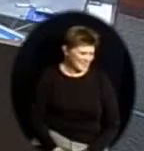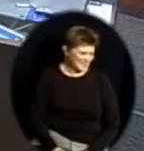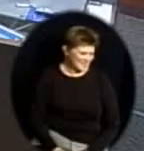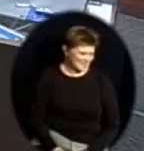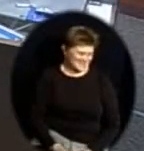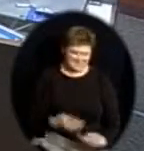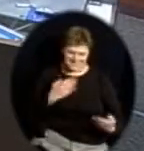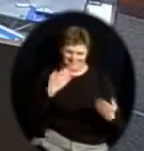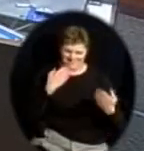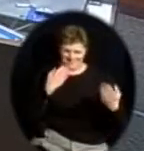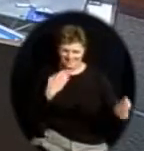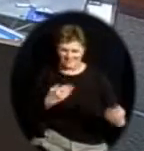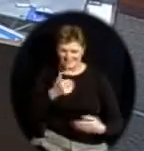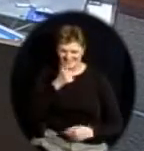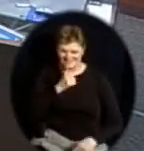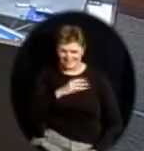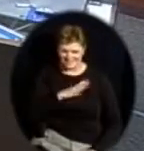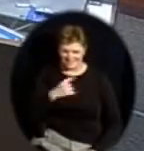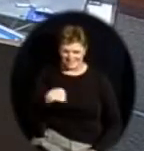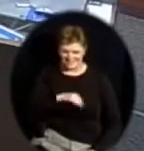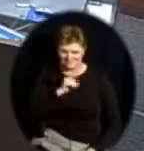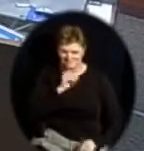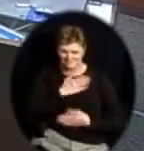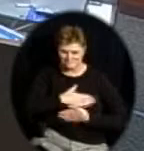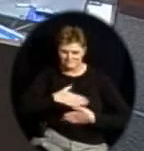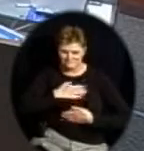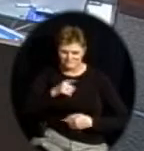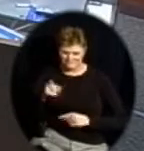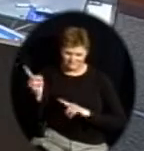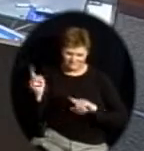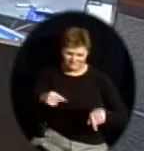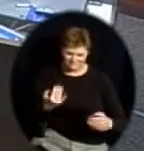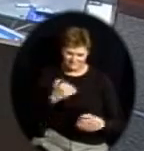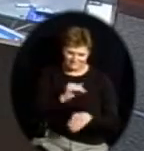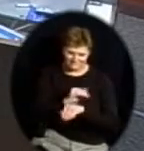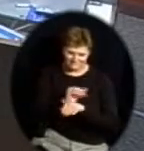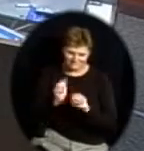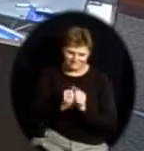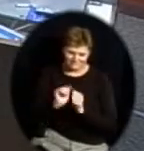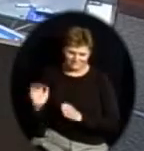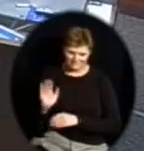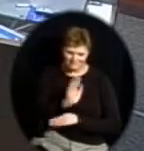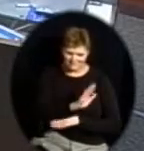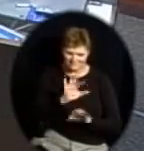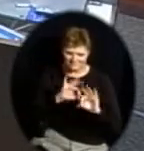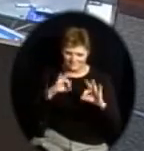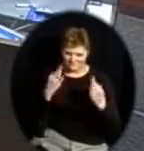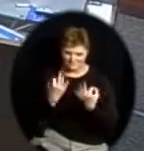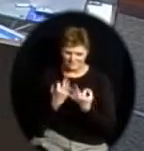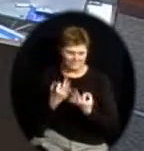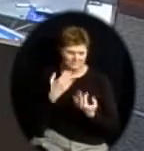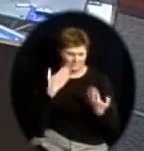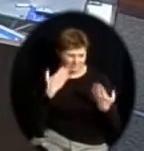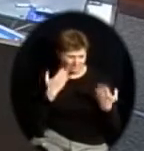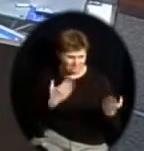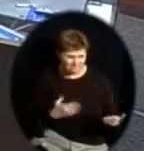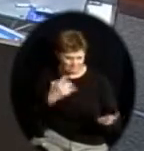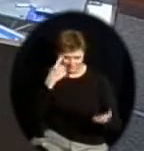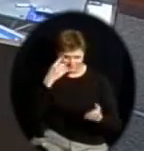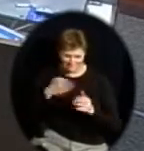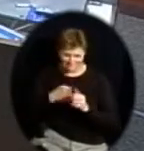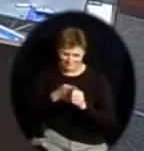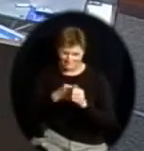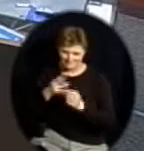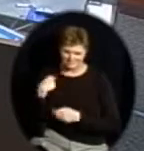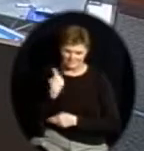Well, thank you, ladies, very much. We appreciate you being here tonight and your families. And, Mr. Massey, and thank you for doing the Pledge of Allegiance